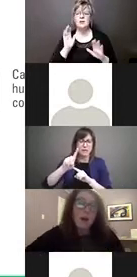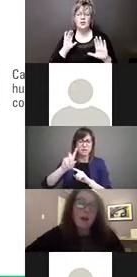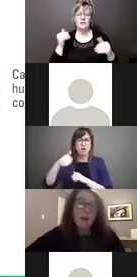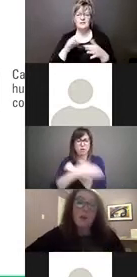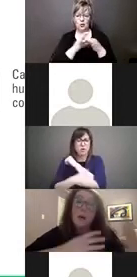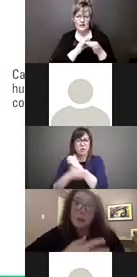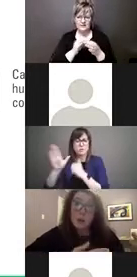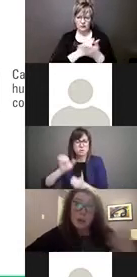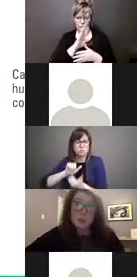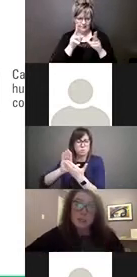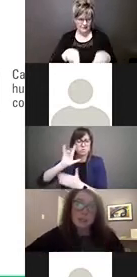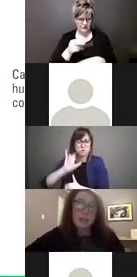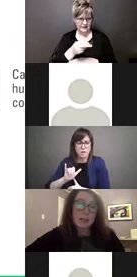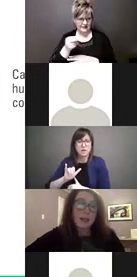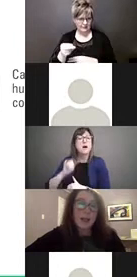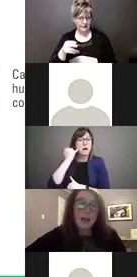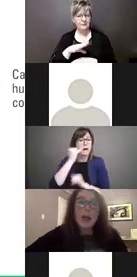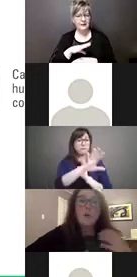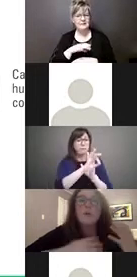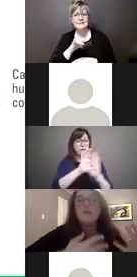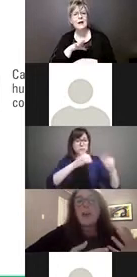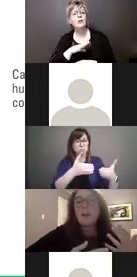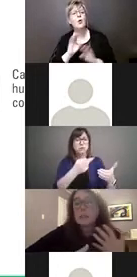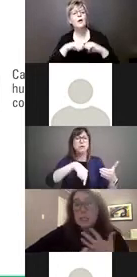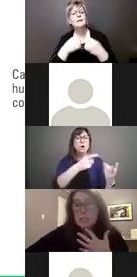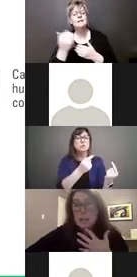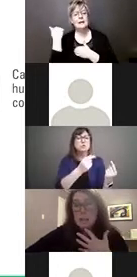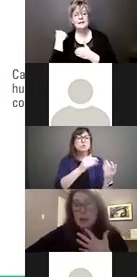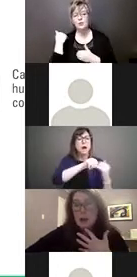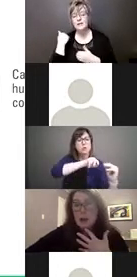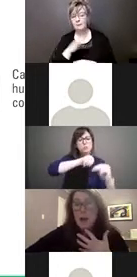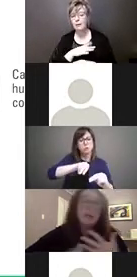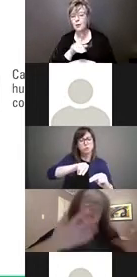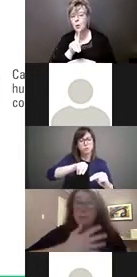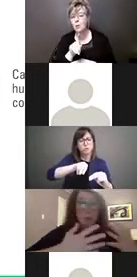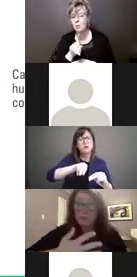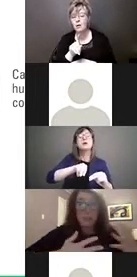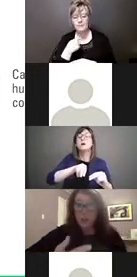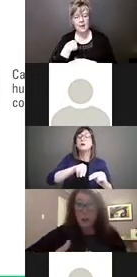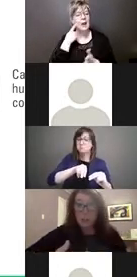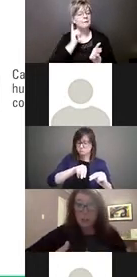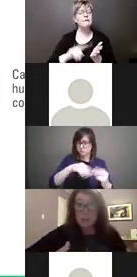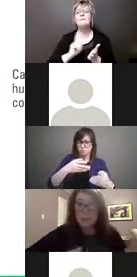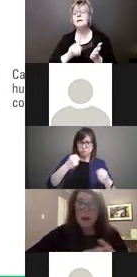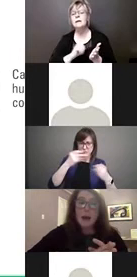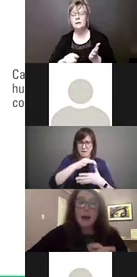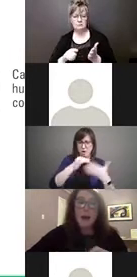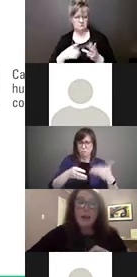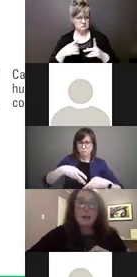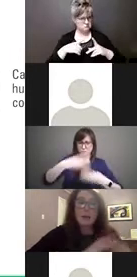there was a body that was designated. And what we found is that there are a number of different options